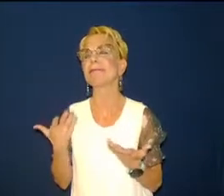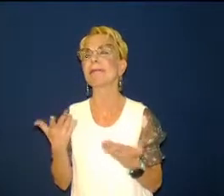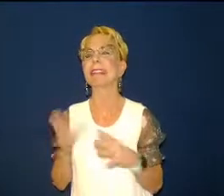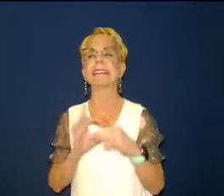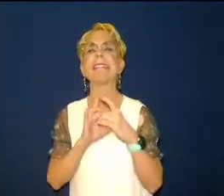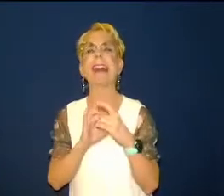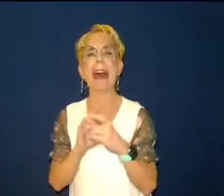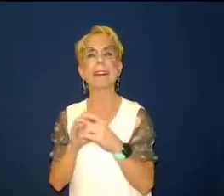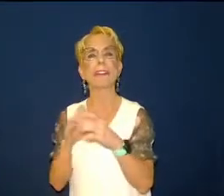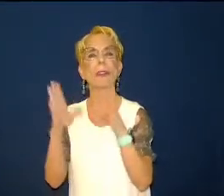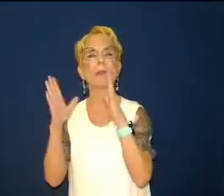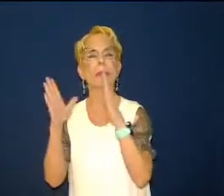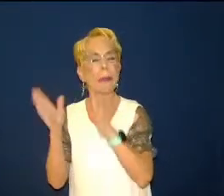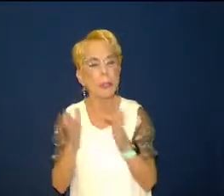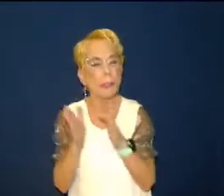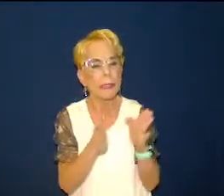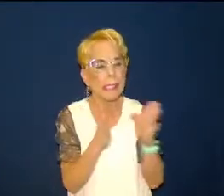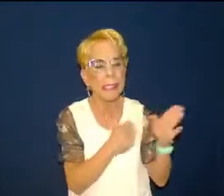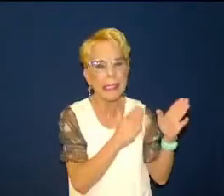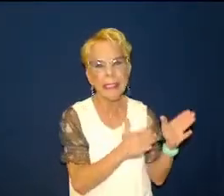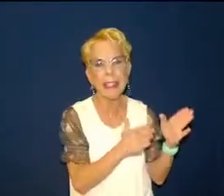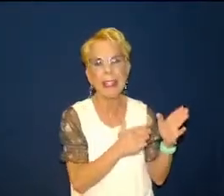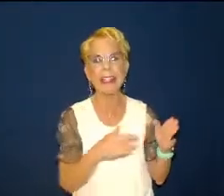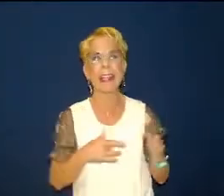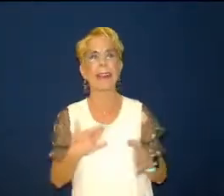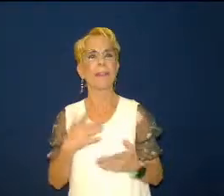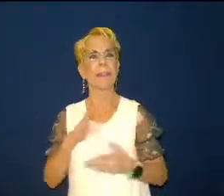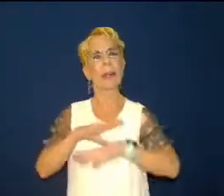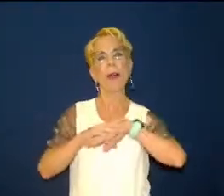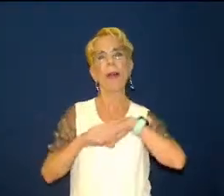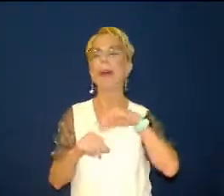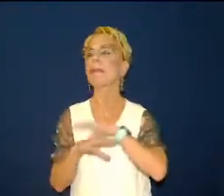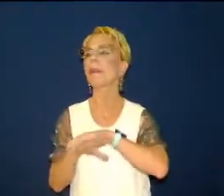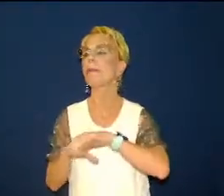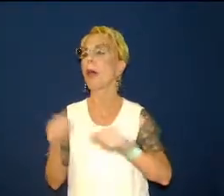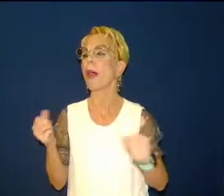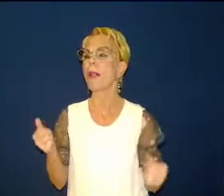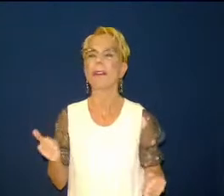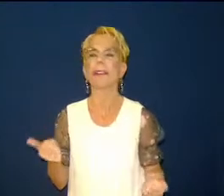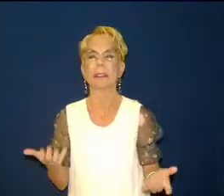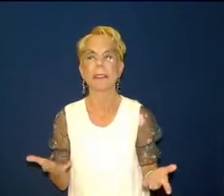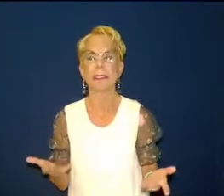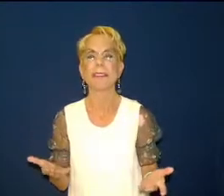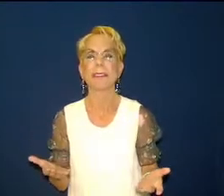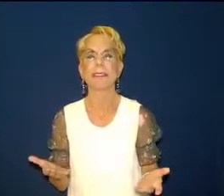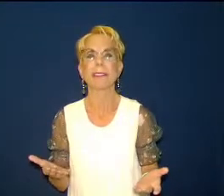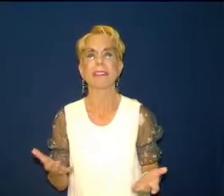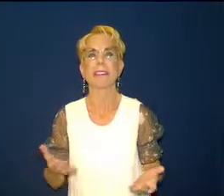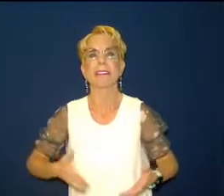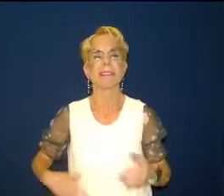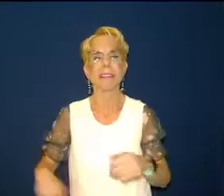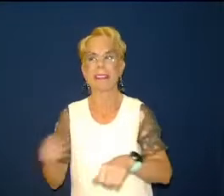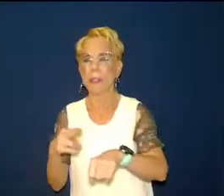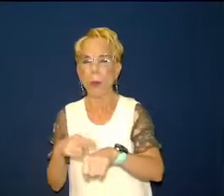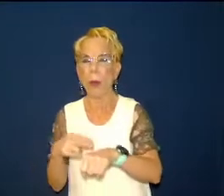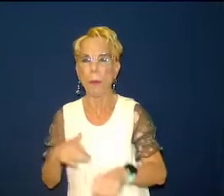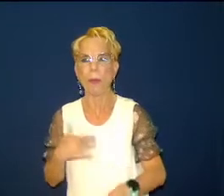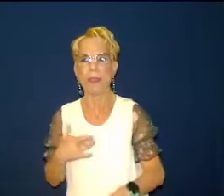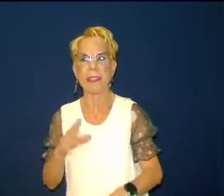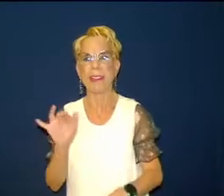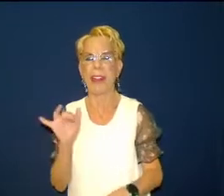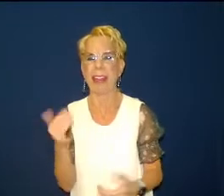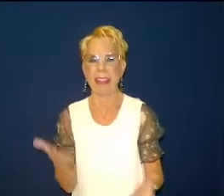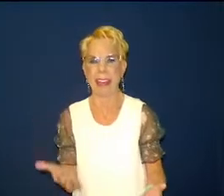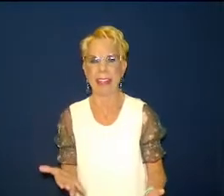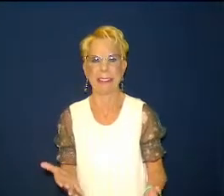get comfortable i come out here on father's day we have a great crowd of people here today both services great praise god but that's no need for me to